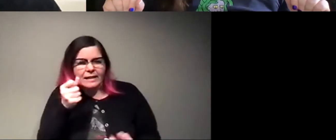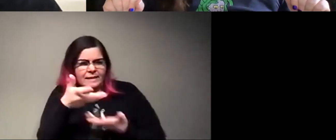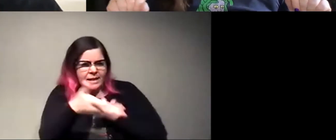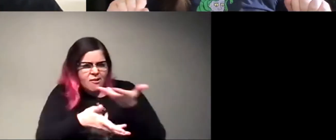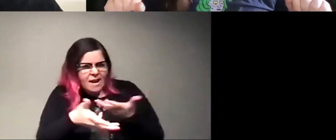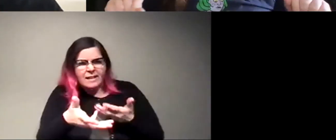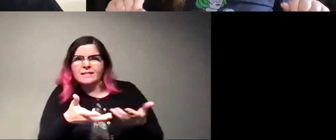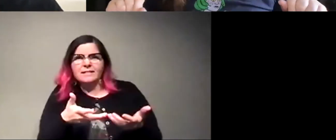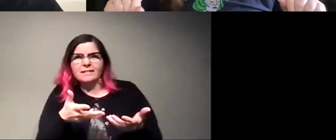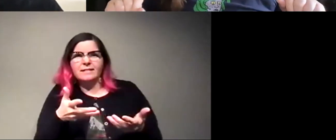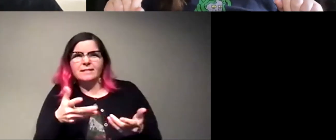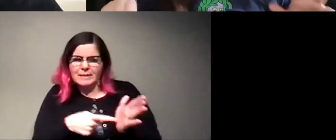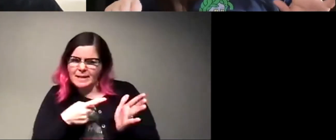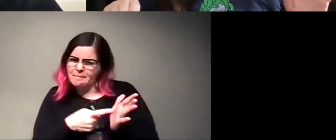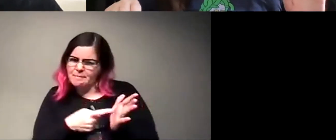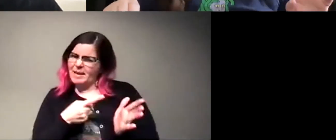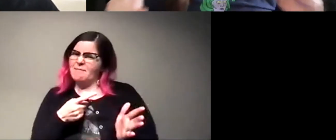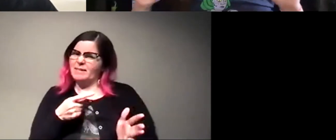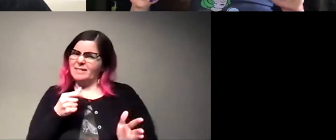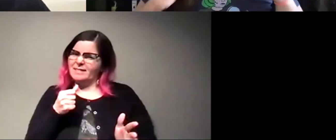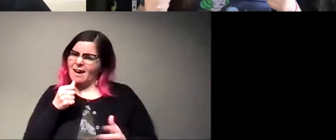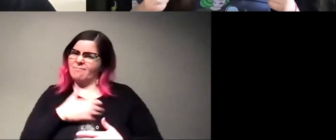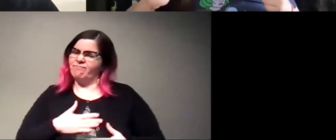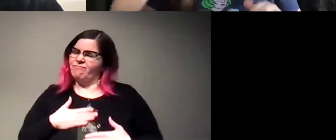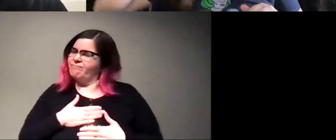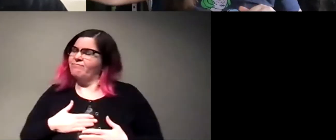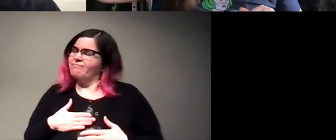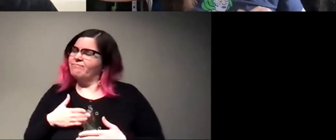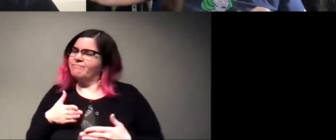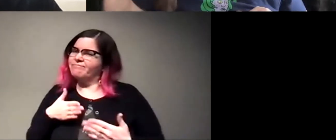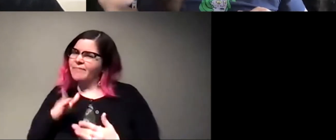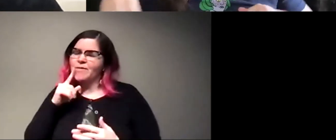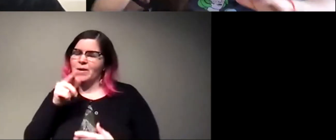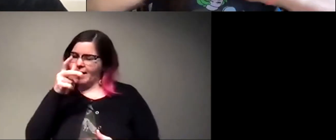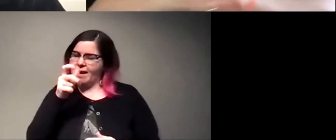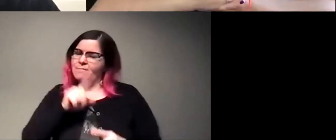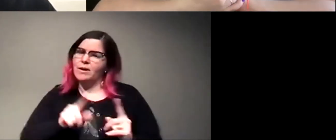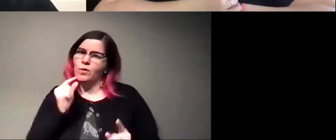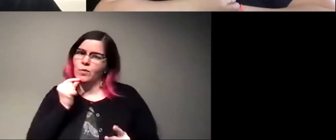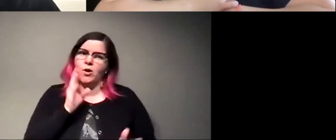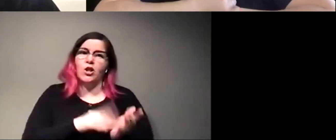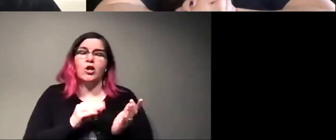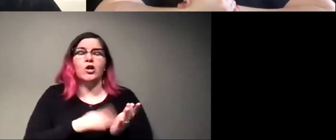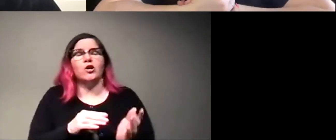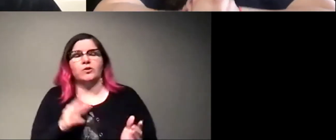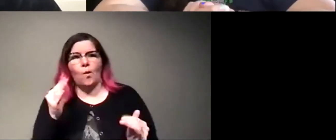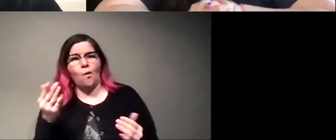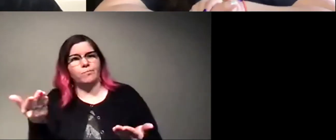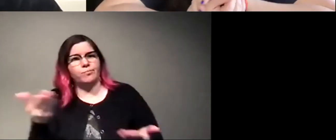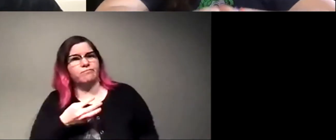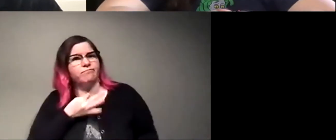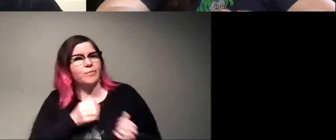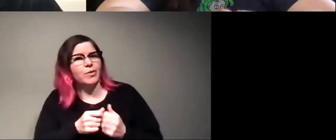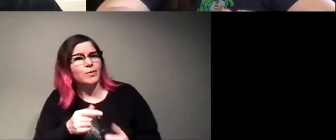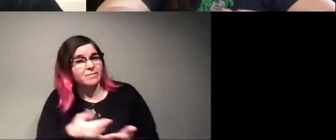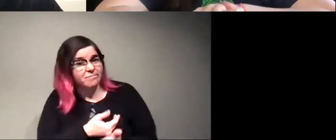sometimes pretty unpleasant ways for the ant, but it's pretty cool for us to learn about. So I hope you brought your curiosity with you. If you are new to